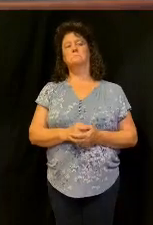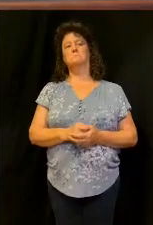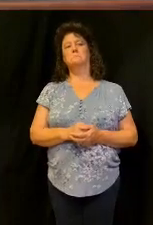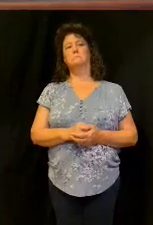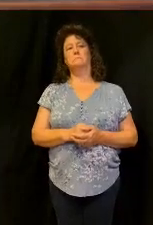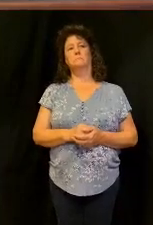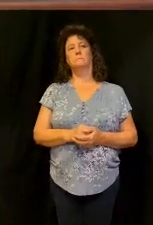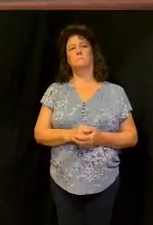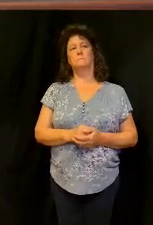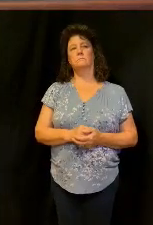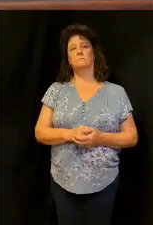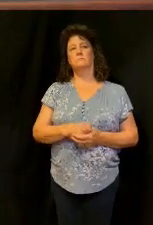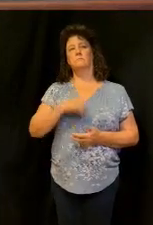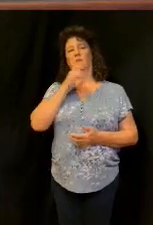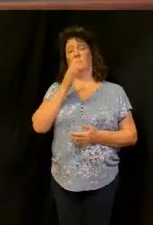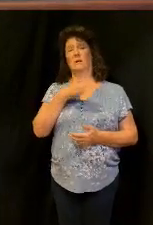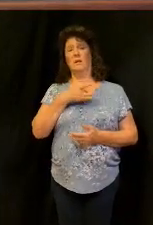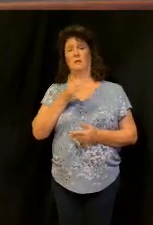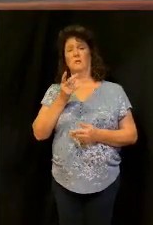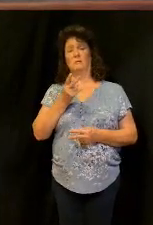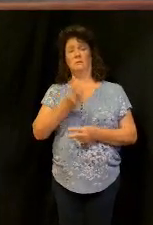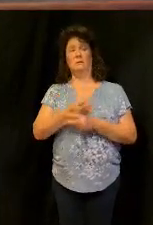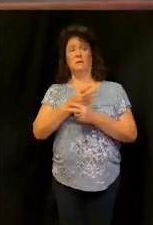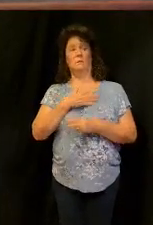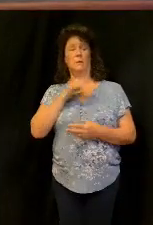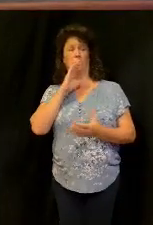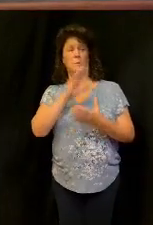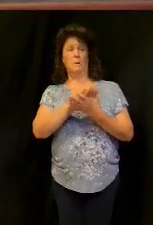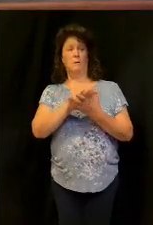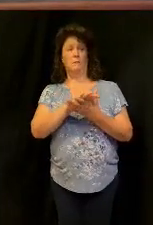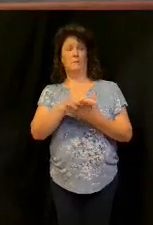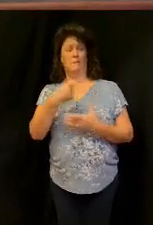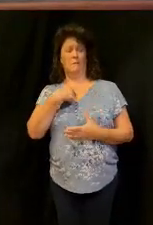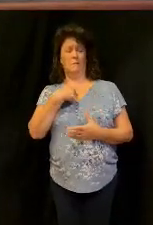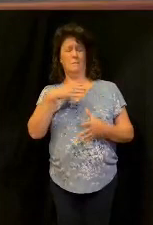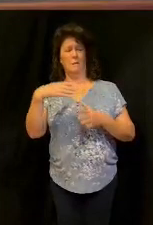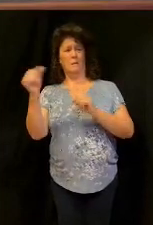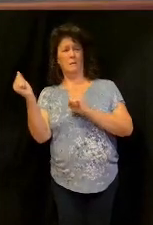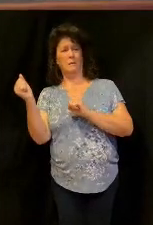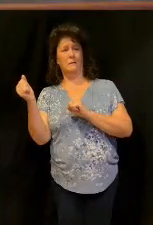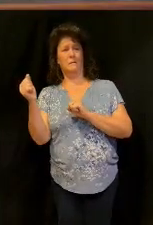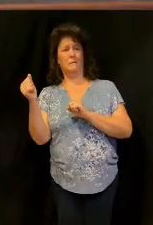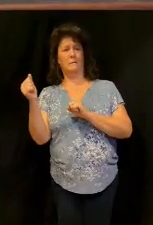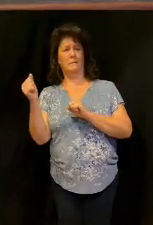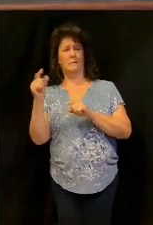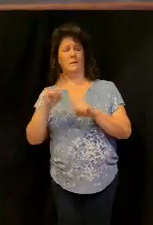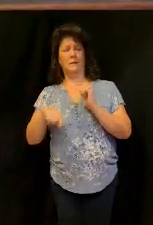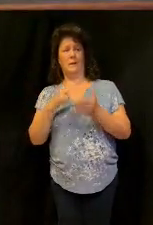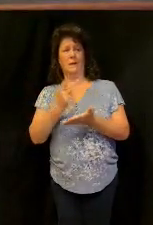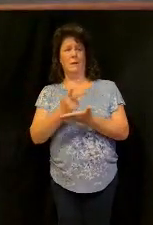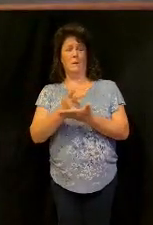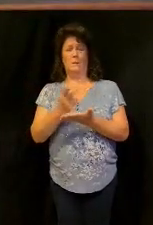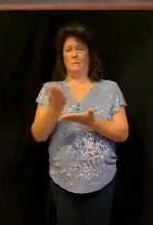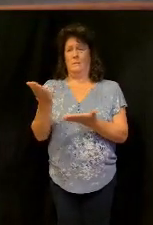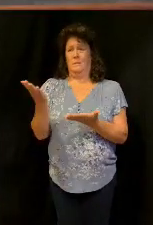not interested in taking care of my wife I'm away I can't I need somebody to help her